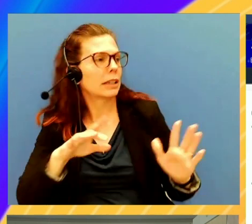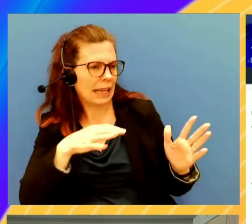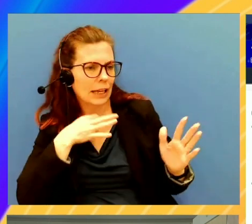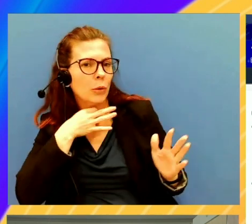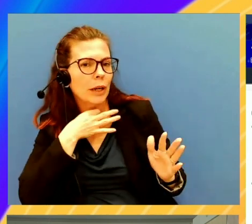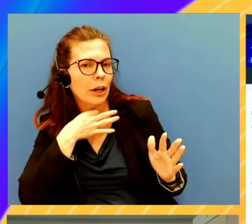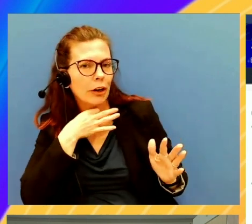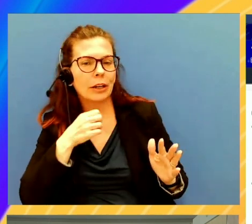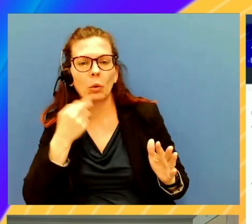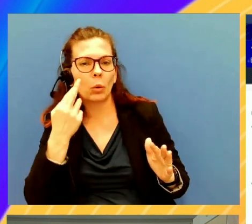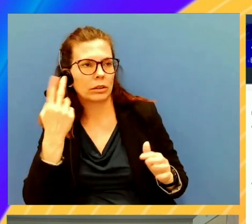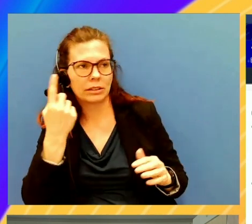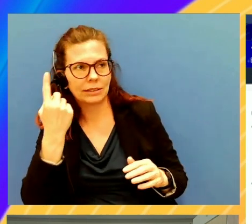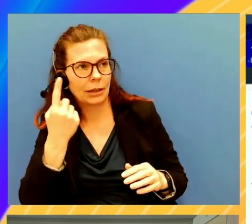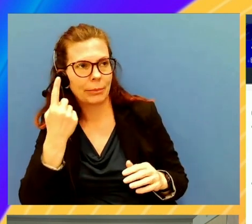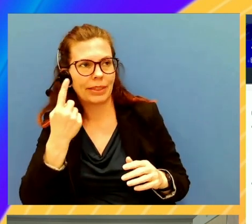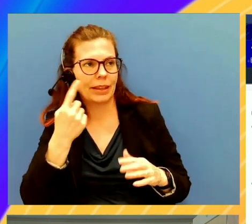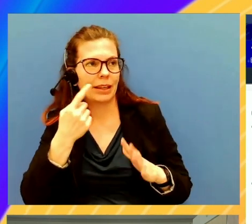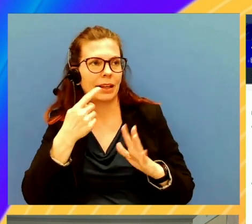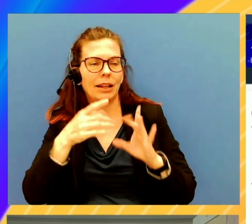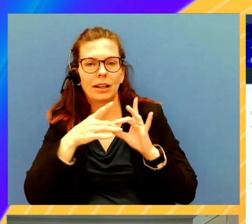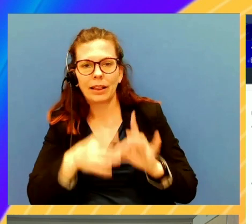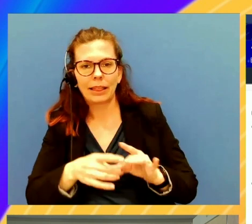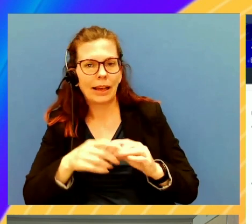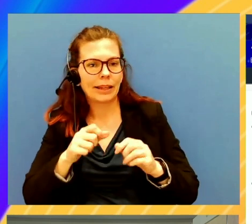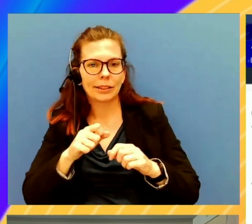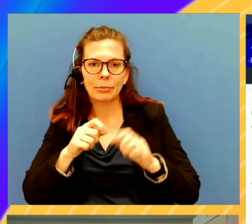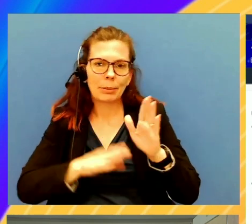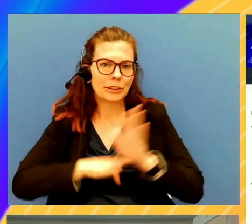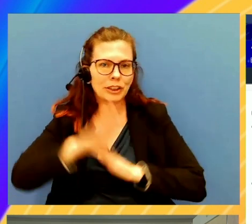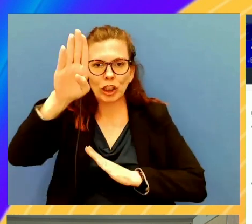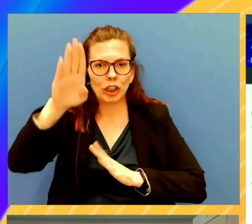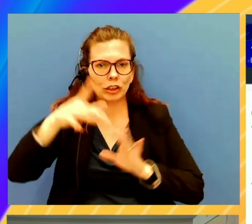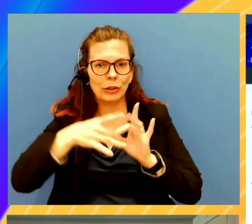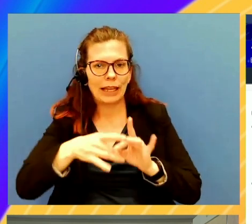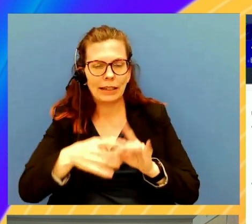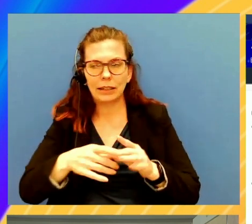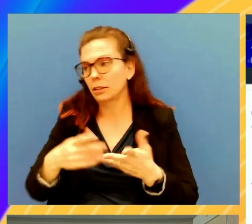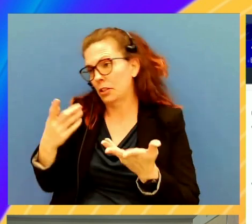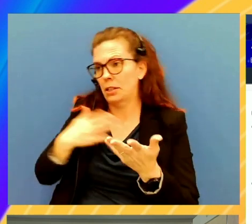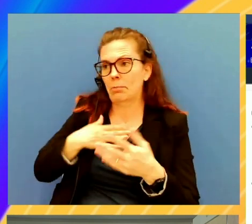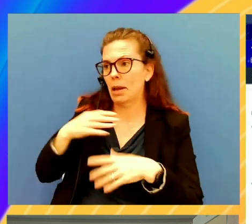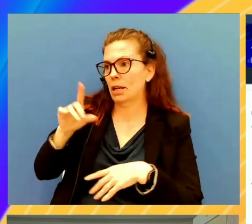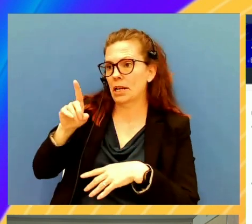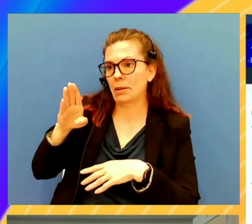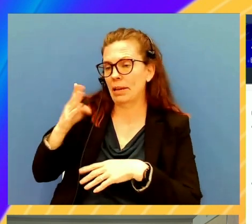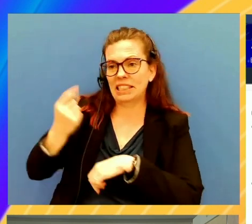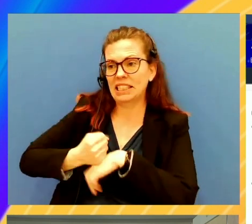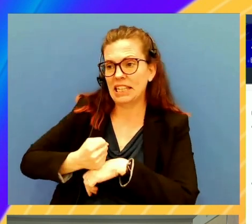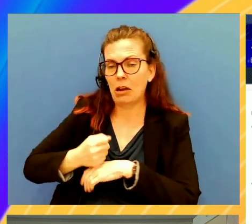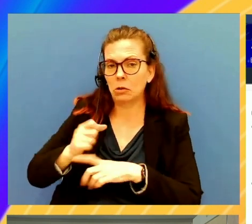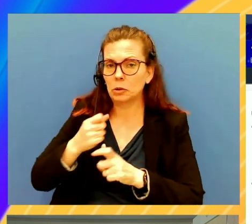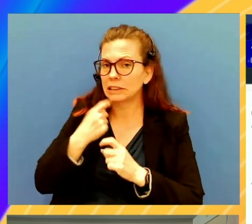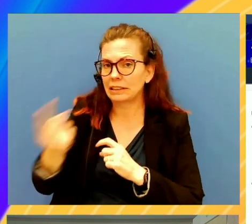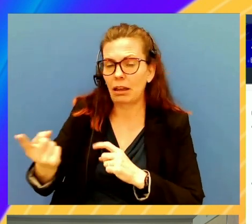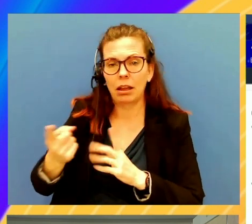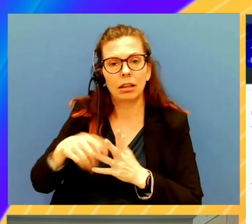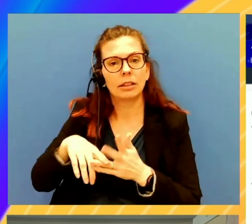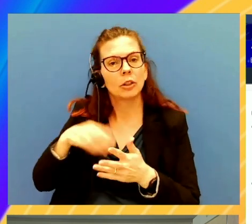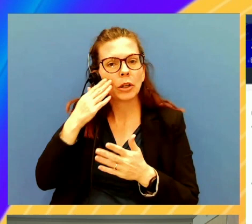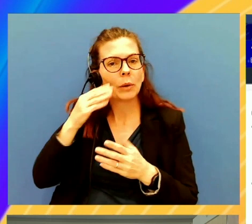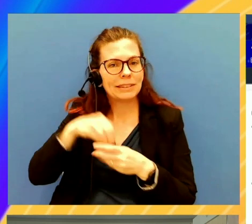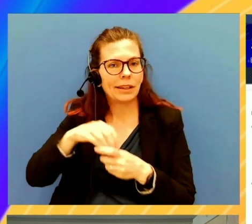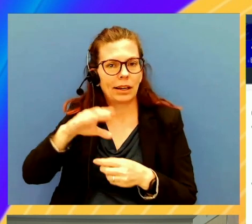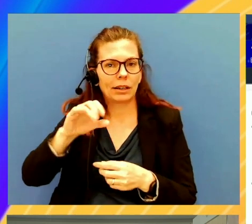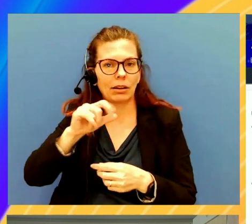it's something storage-related. That's right. Or my database was down. Yeah. Something as simple as that. So you'll be able to find that within the console as